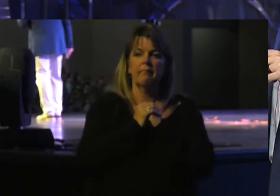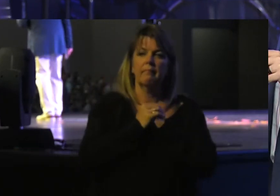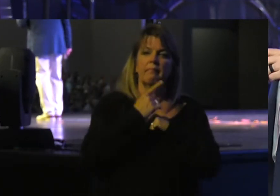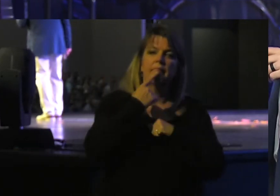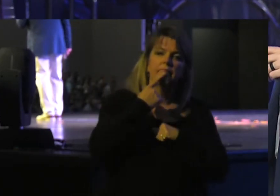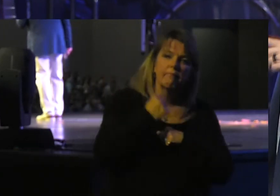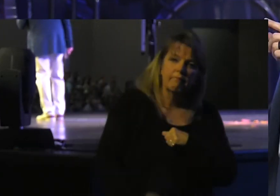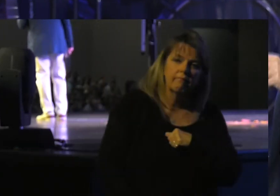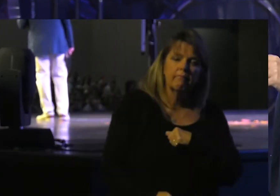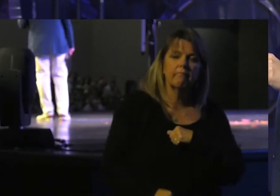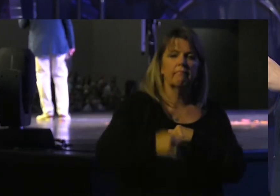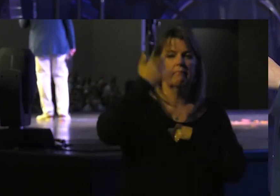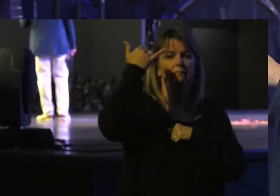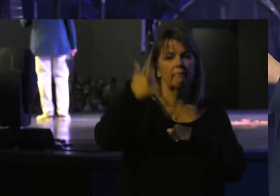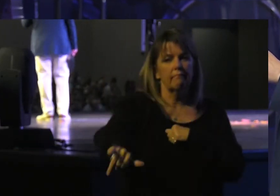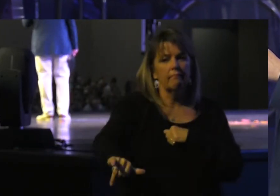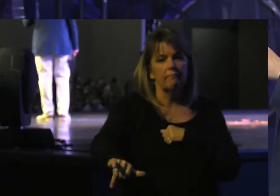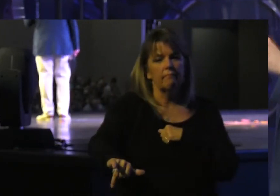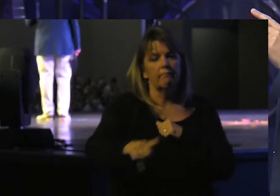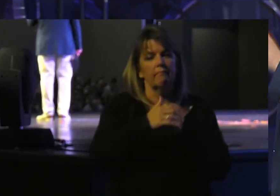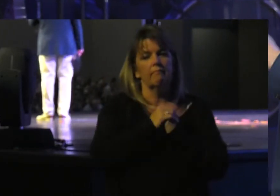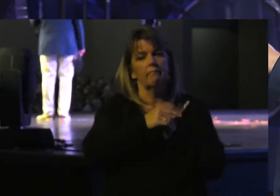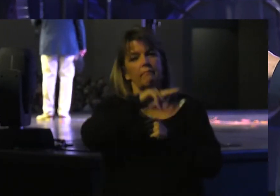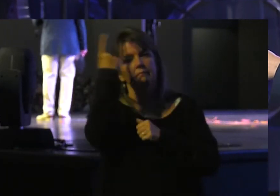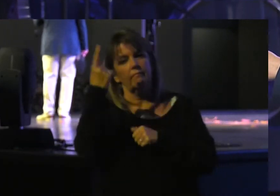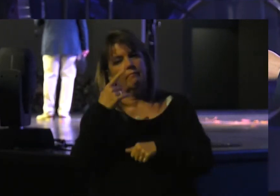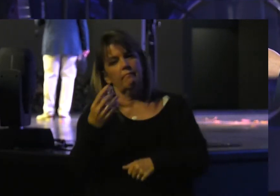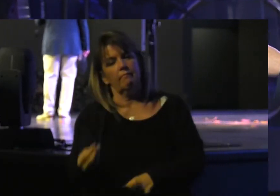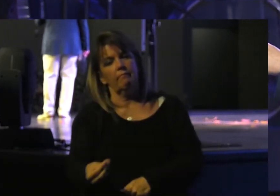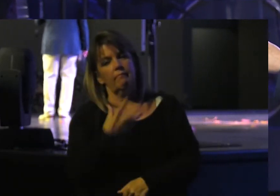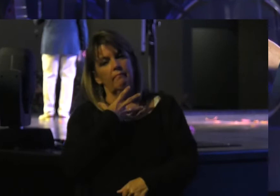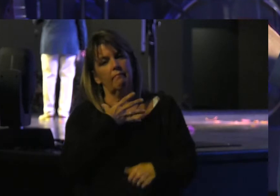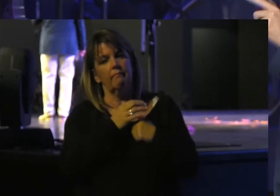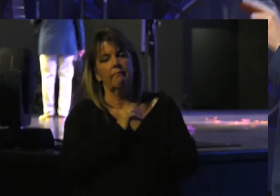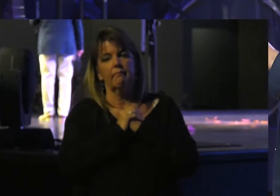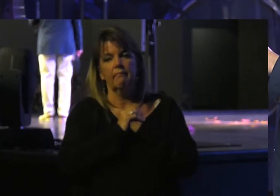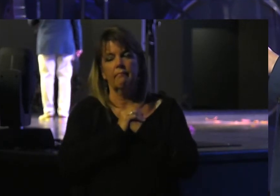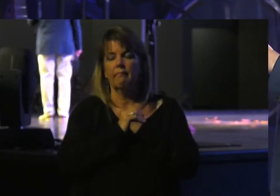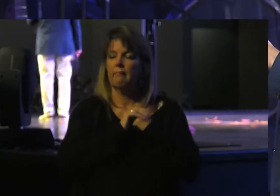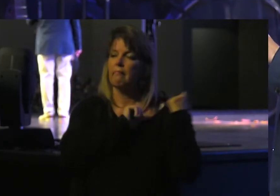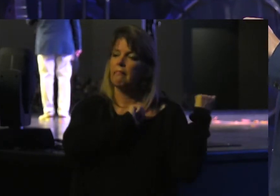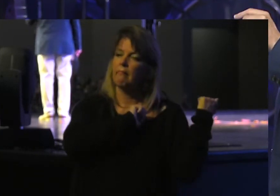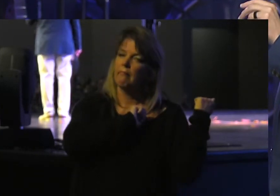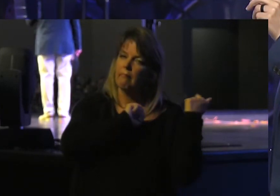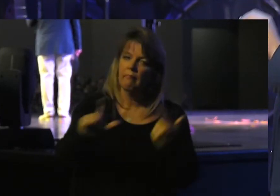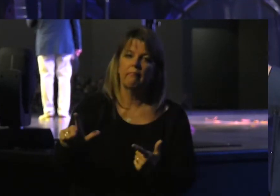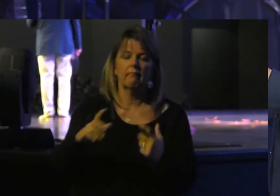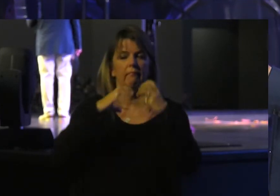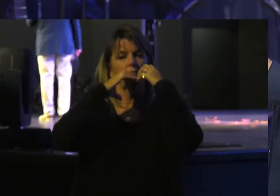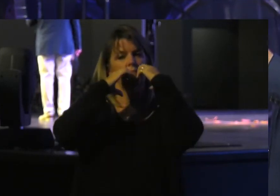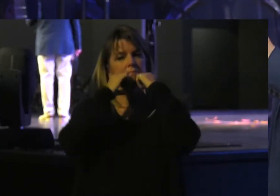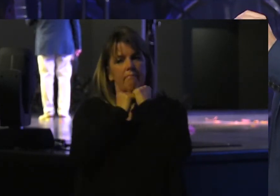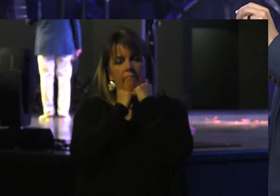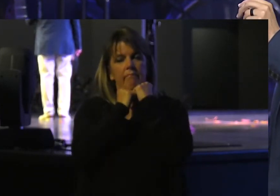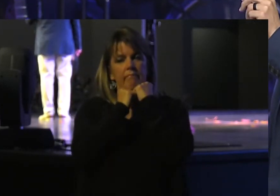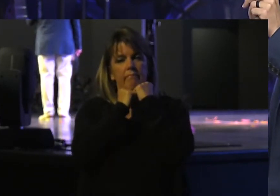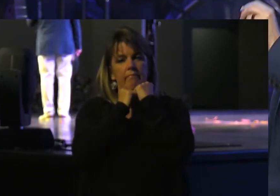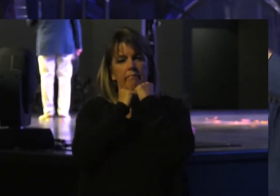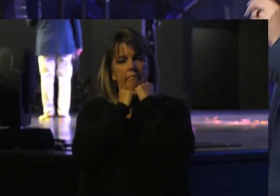red And yellow Black and White All are Precious